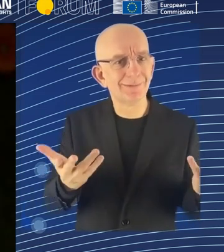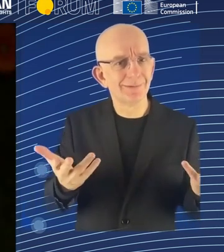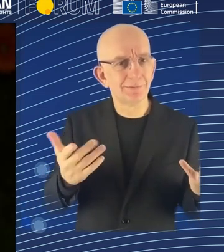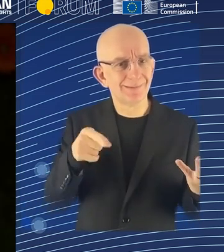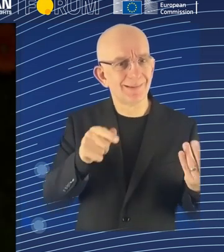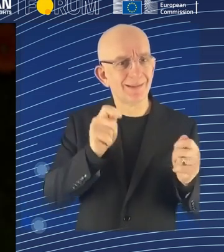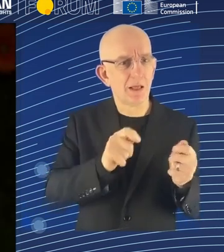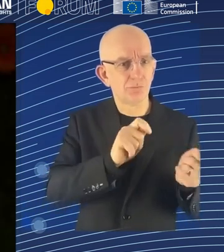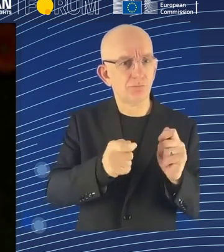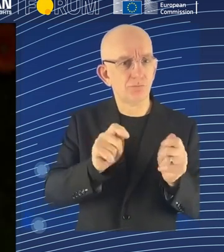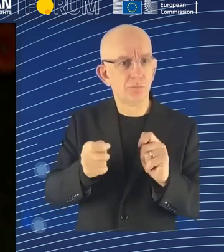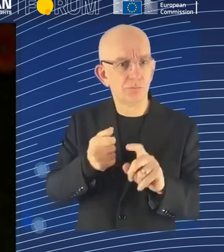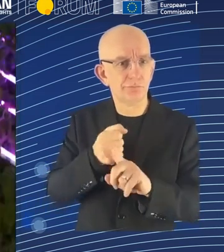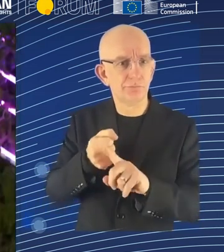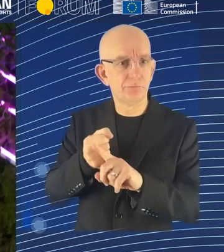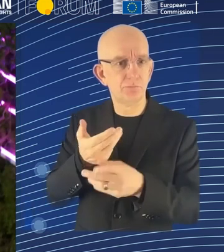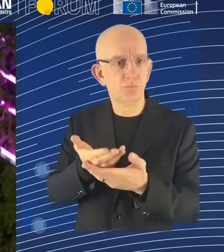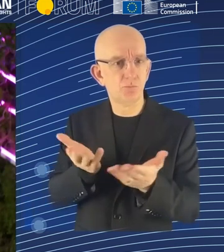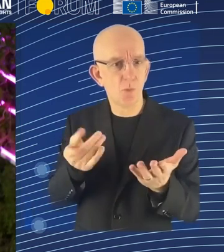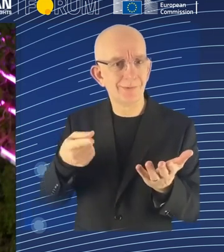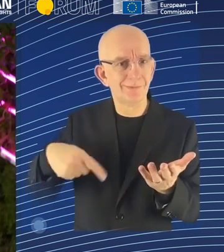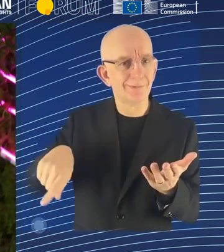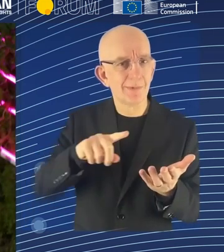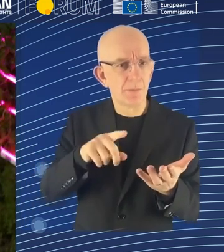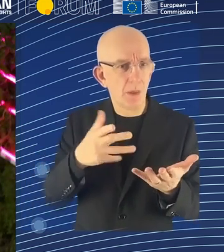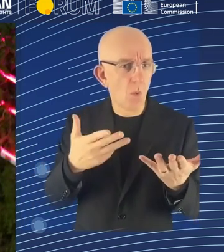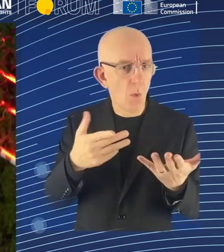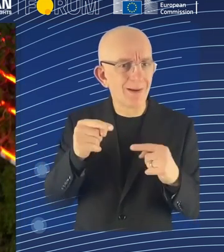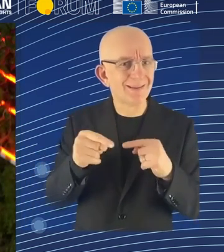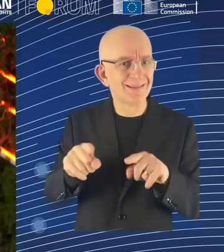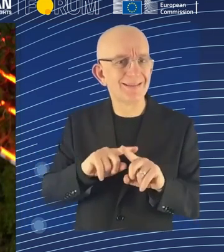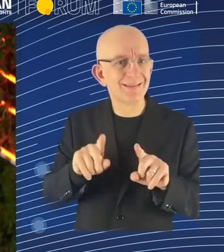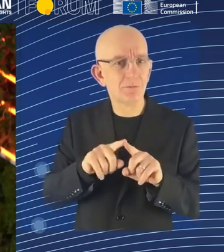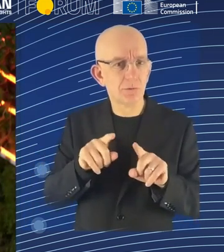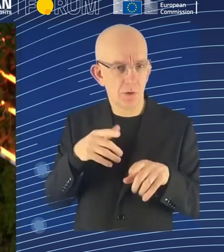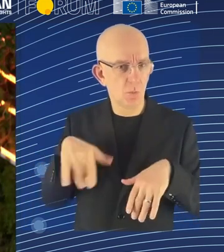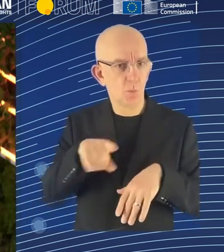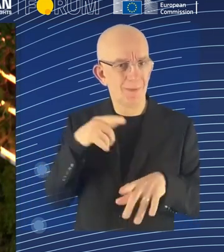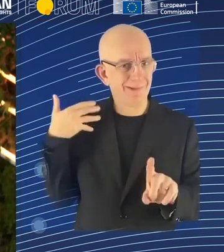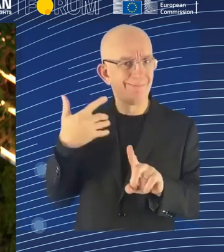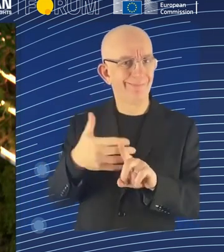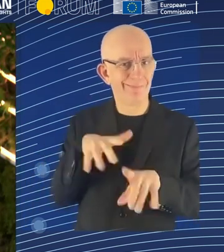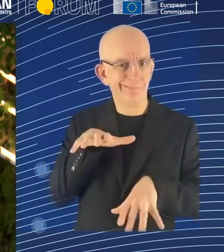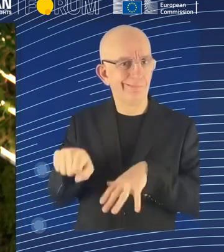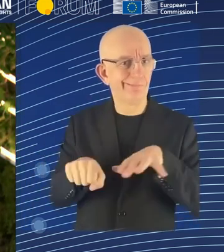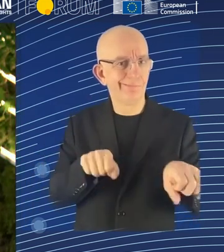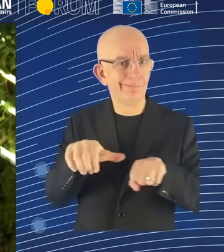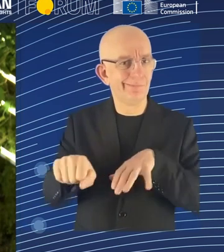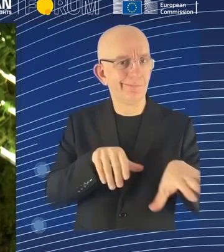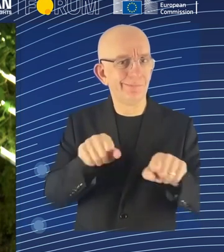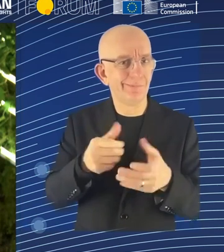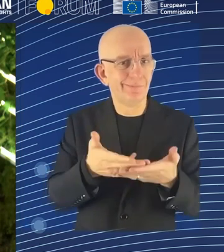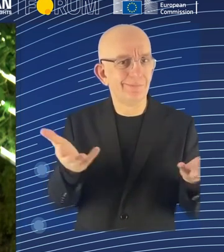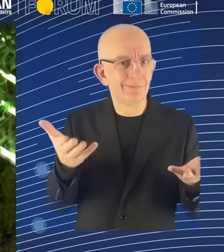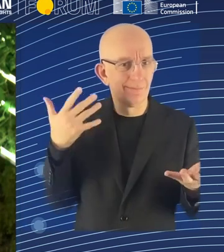you know, just finish like that. No, thank you, thank you. Of course, I mean, so it's complex to get it right, but also when we get it right,